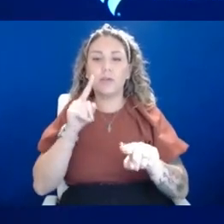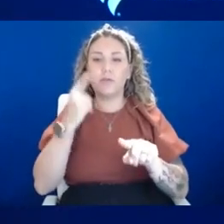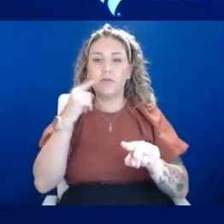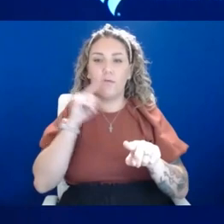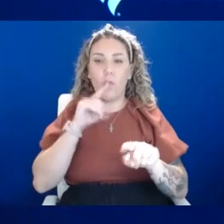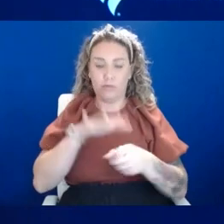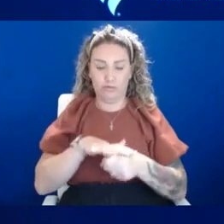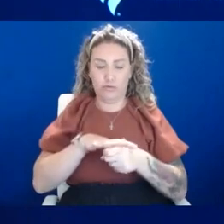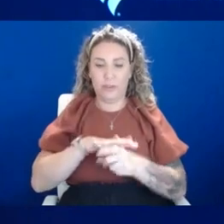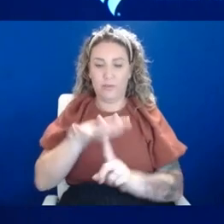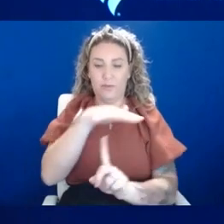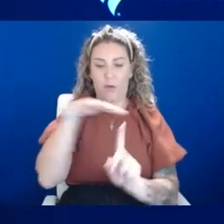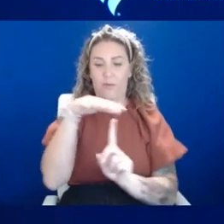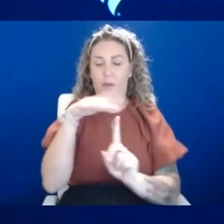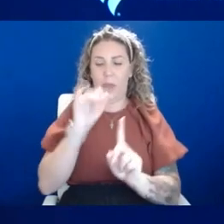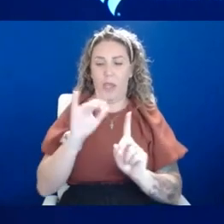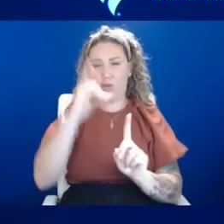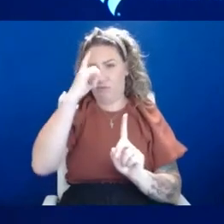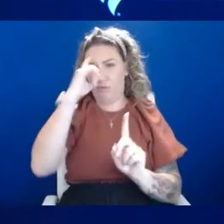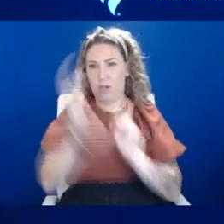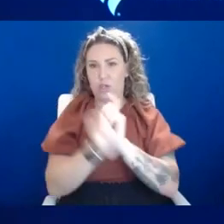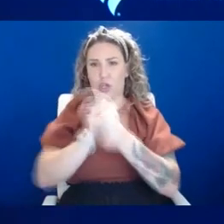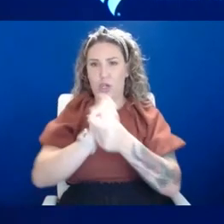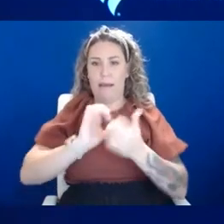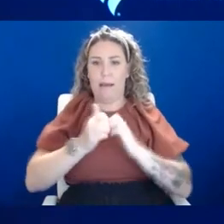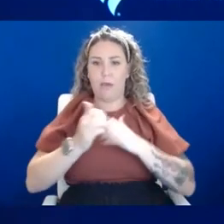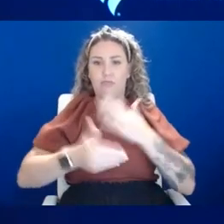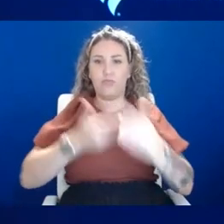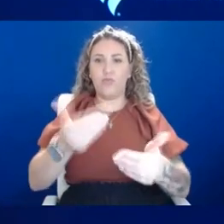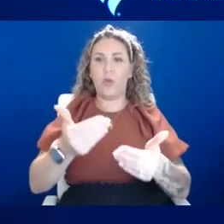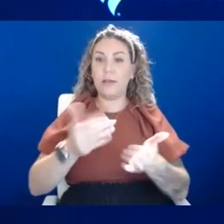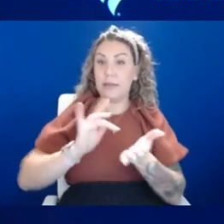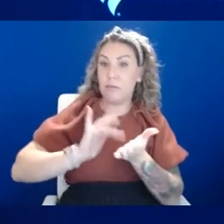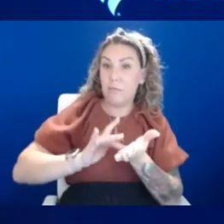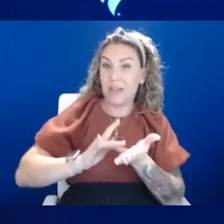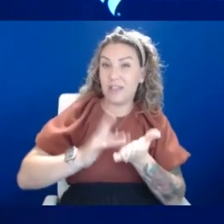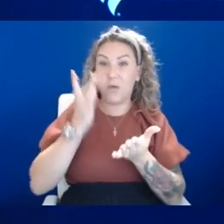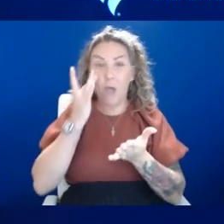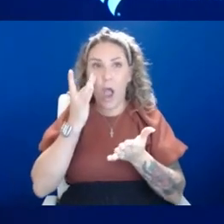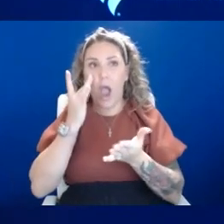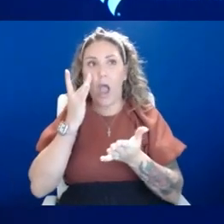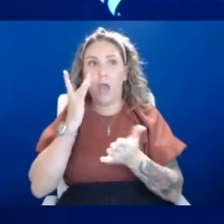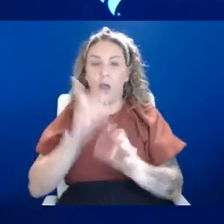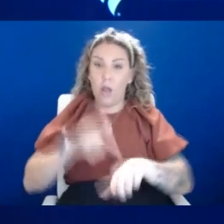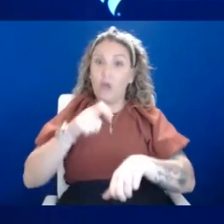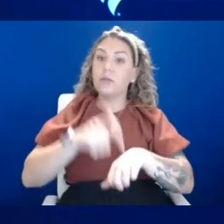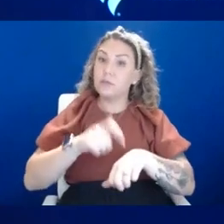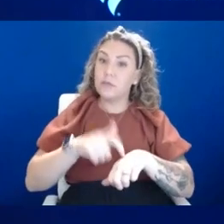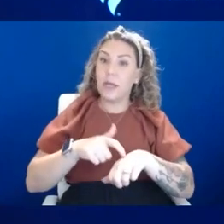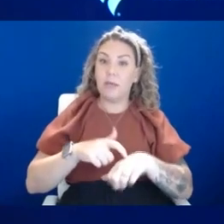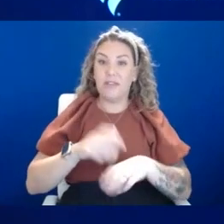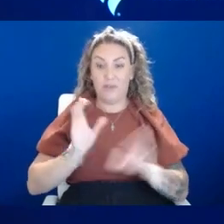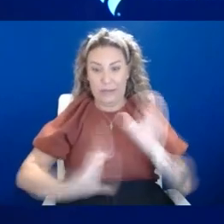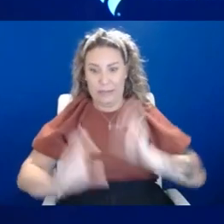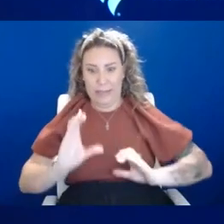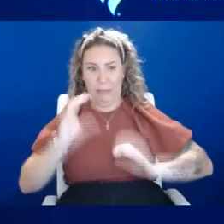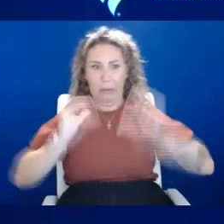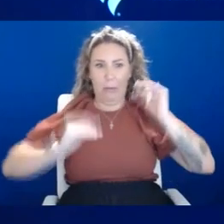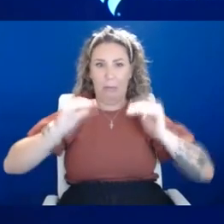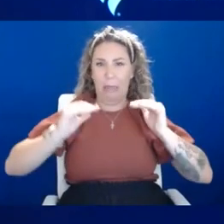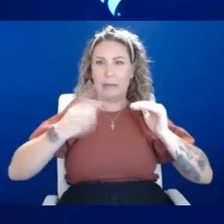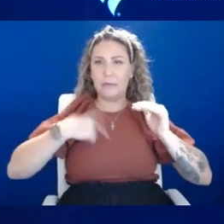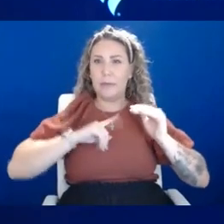it's processing that environment. What the medications do, and this is why they take so long to work, right? So if it was a chemical imbalance, we could probably recover that in a couple of days,